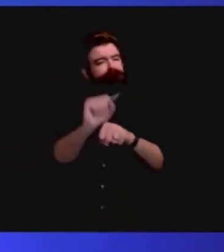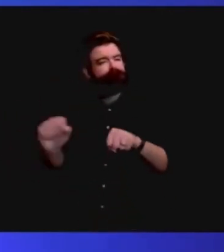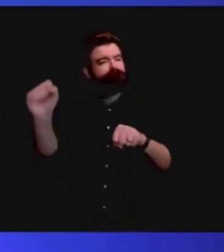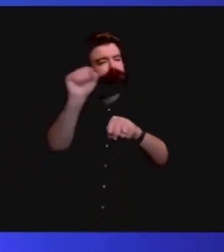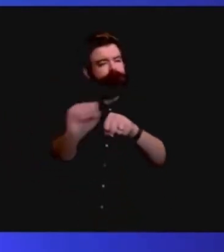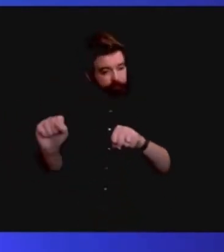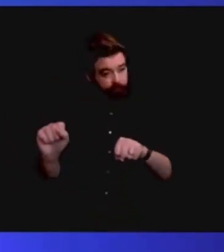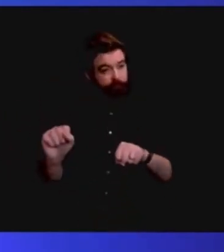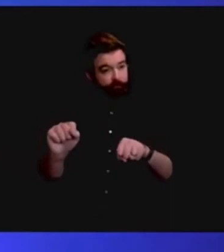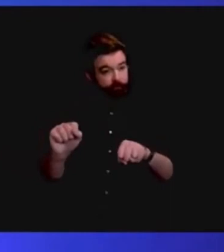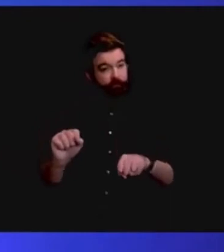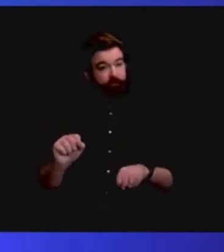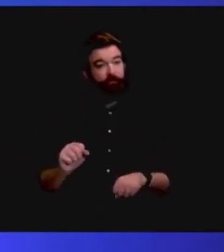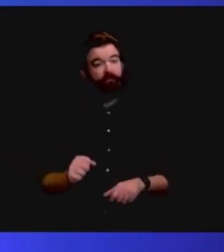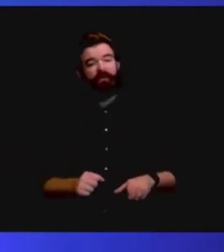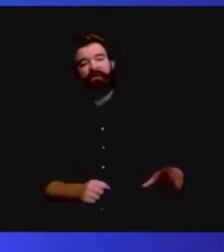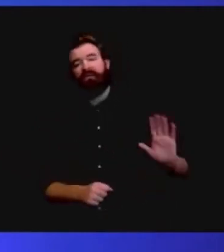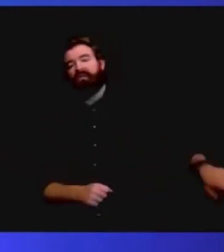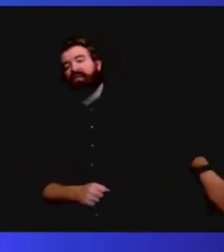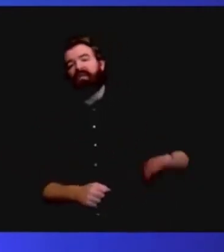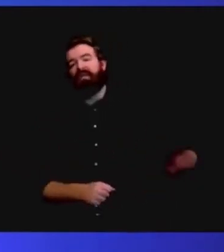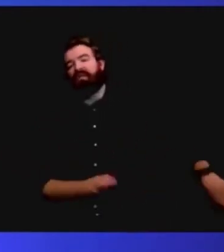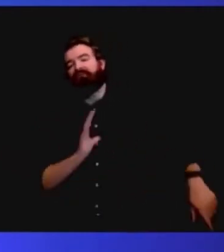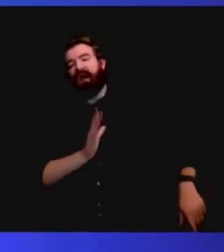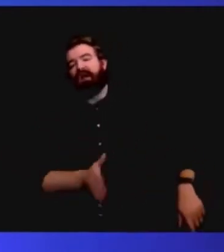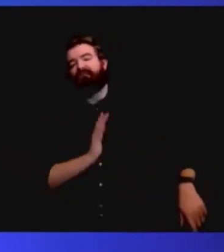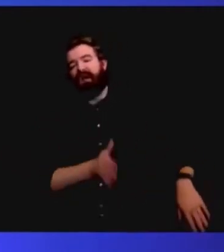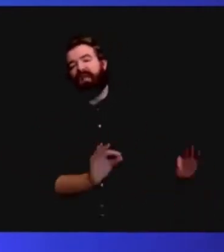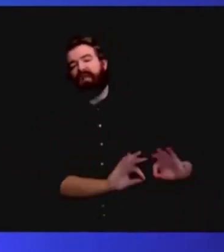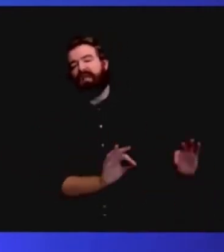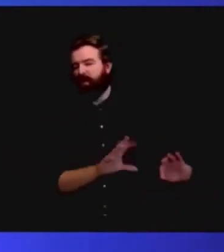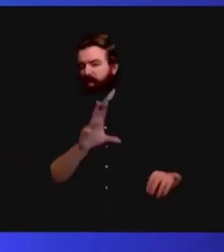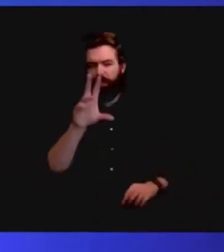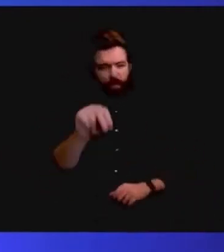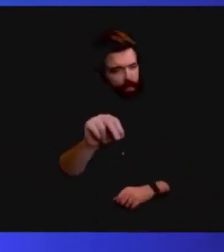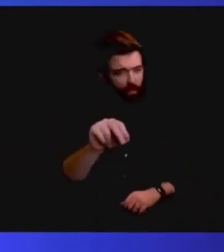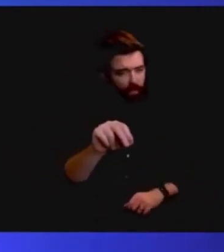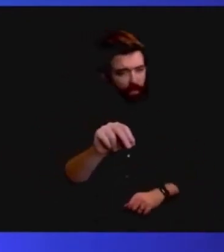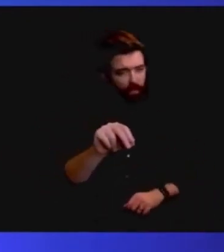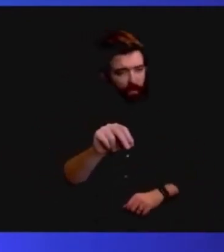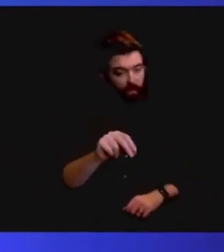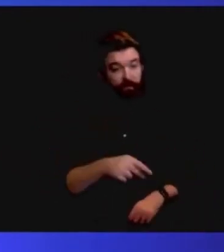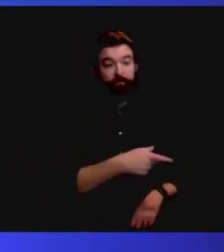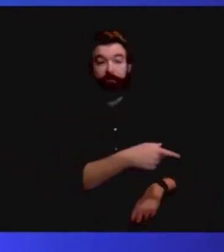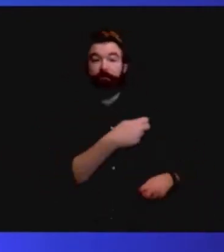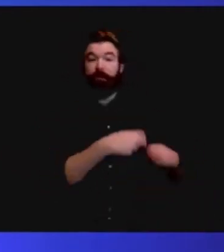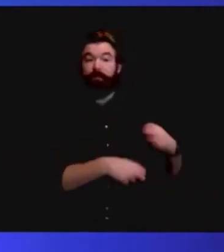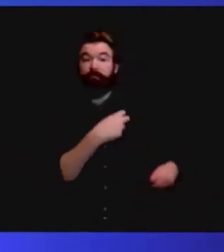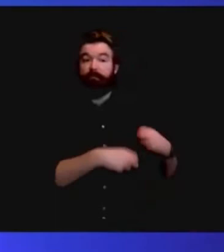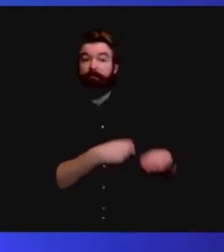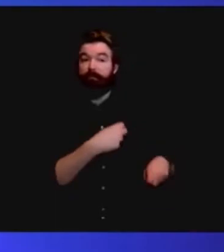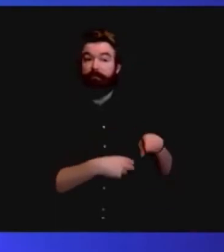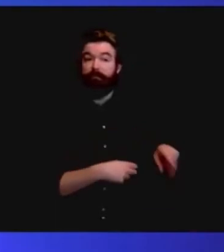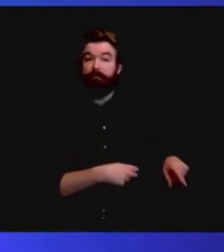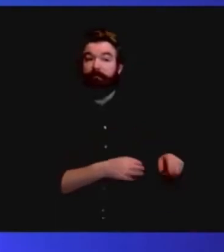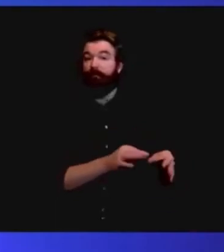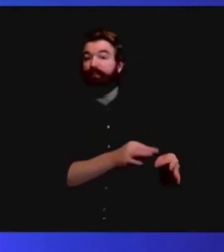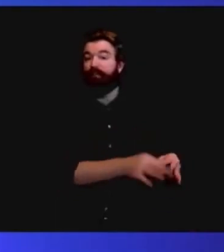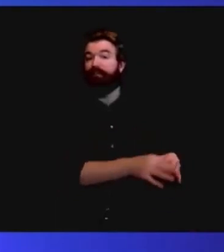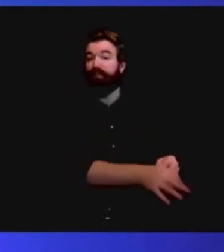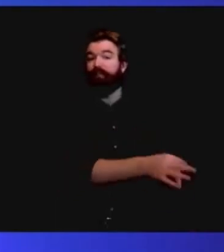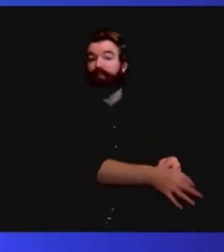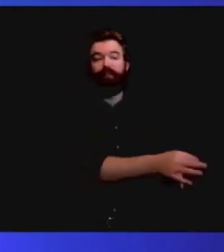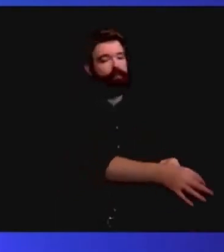followed the same old Trenton playbook of kicking them down the road for someone else to deal with. A year ago, we had no